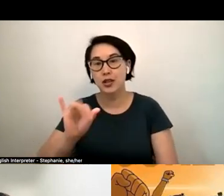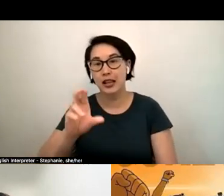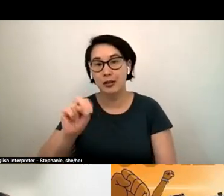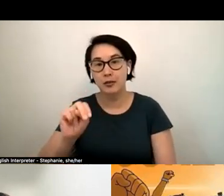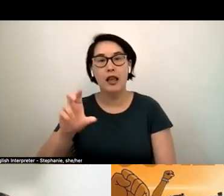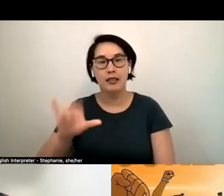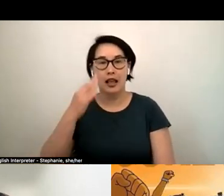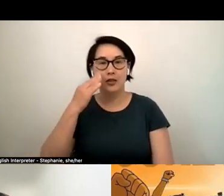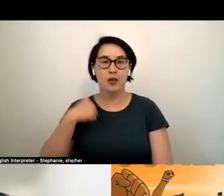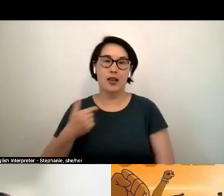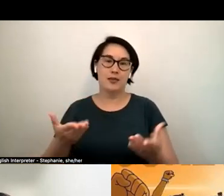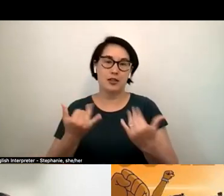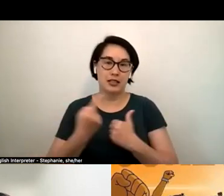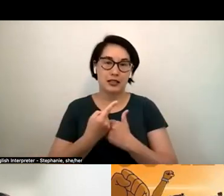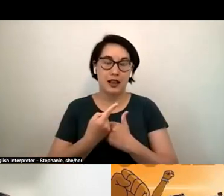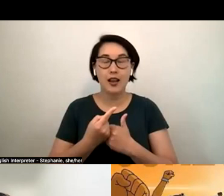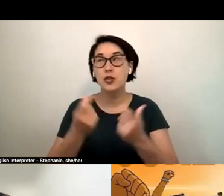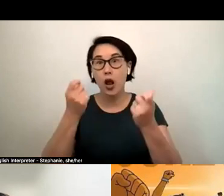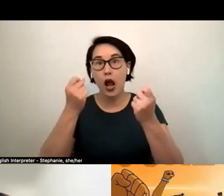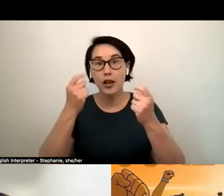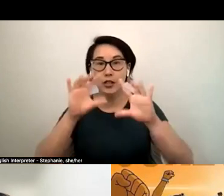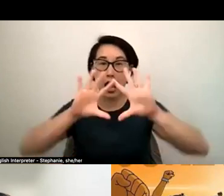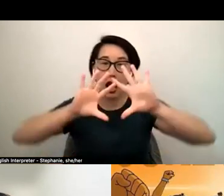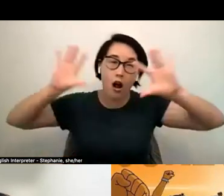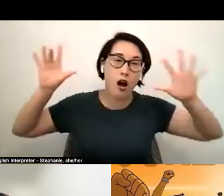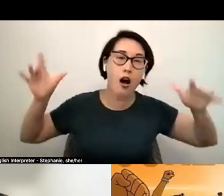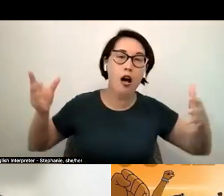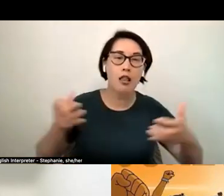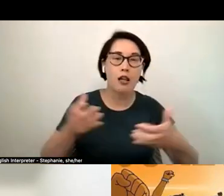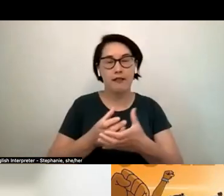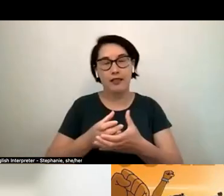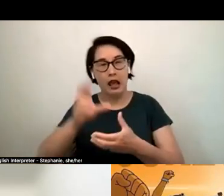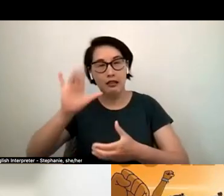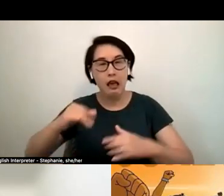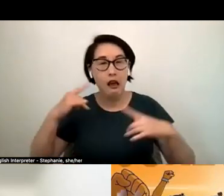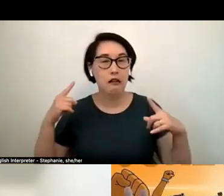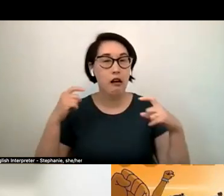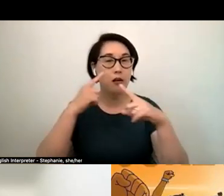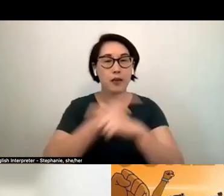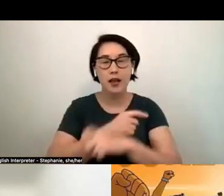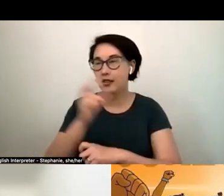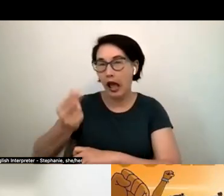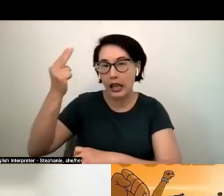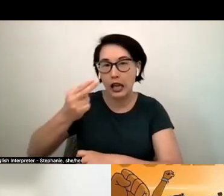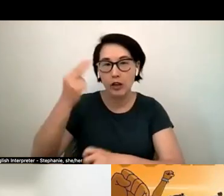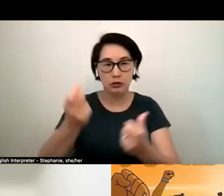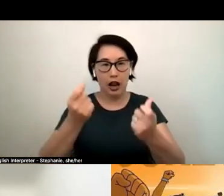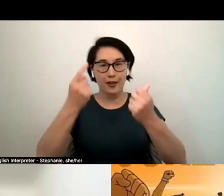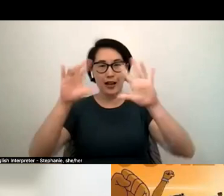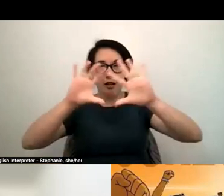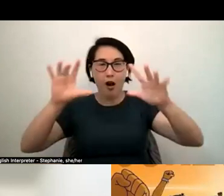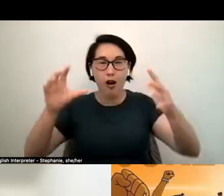so understanding all of these things all of these complexities even folks from where i'm from